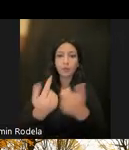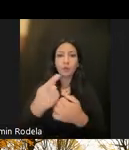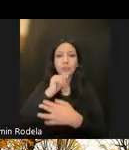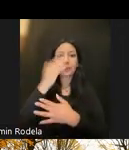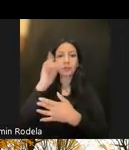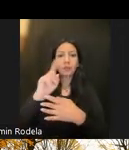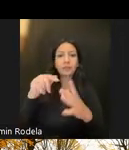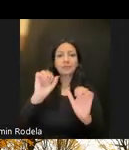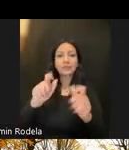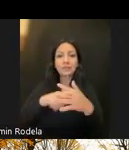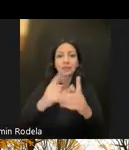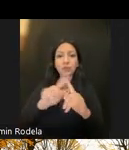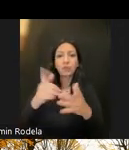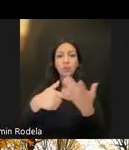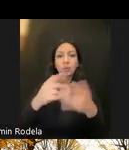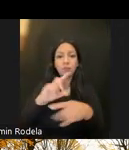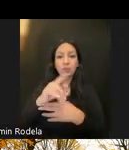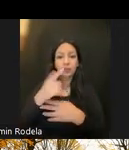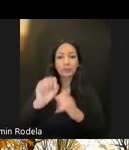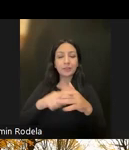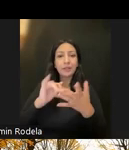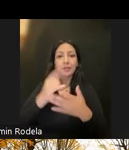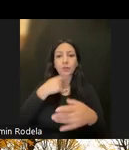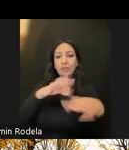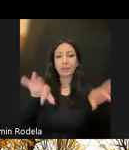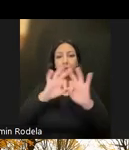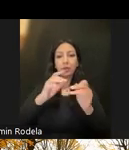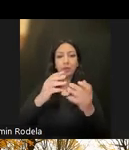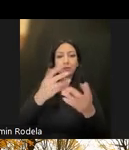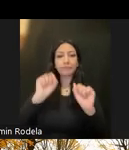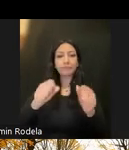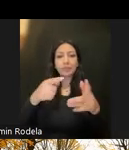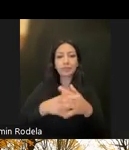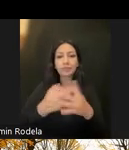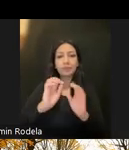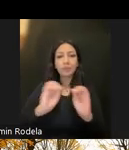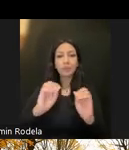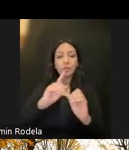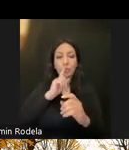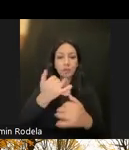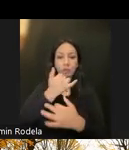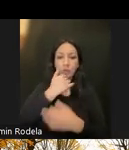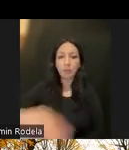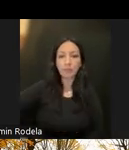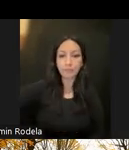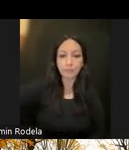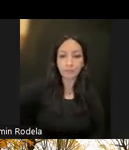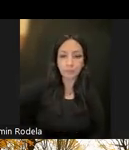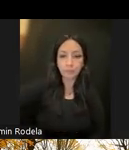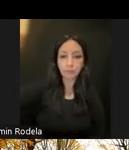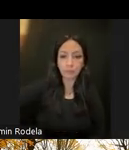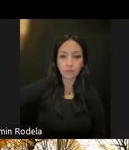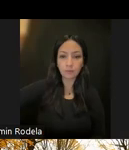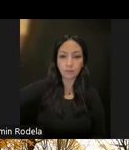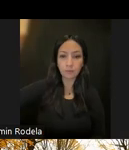questions to ask. And so this is where our key initiatives related to developing a No Wrong Door system and expanding access to